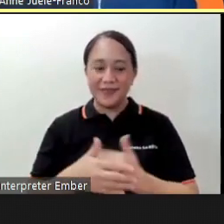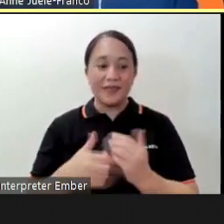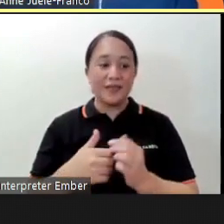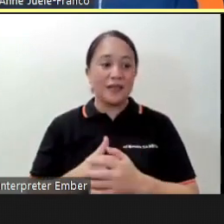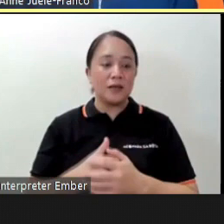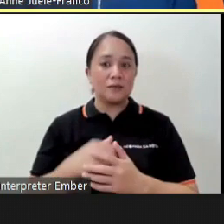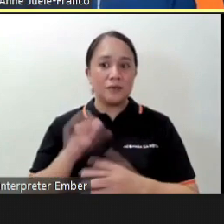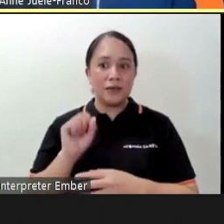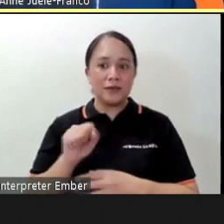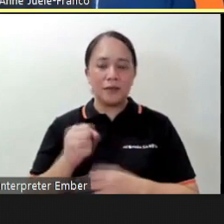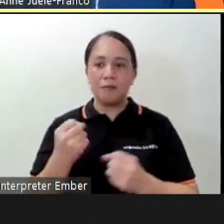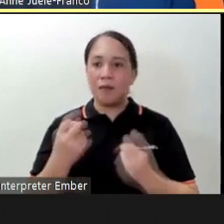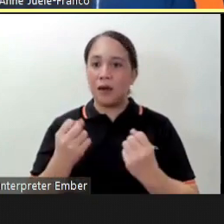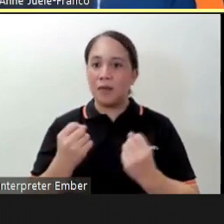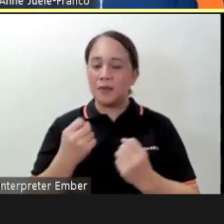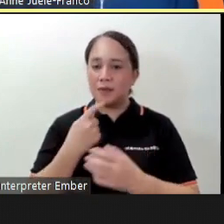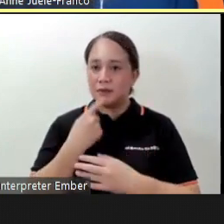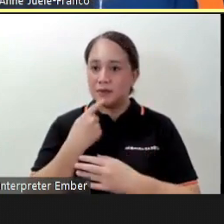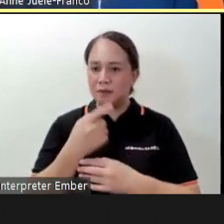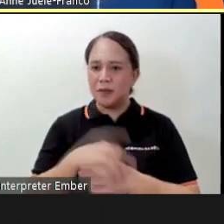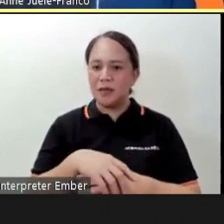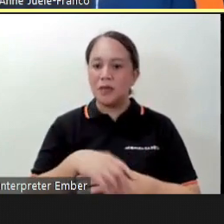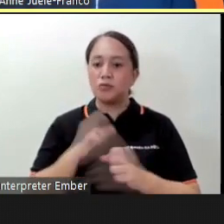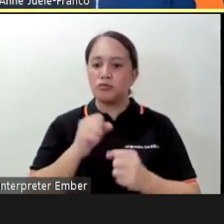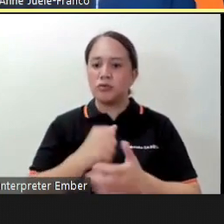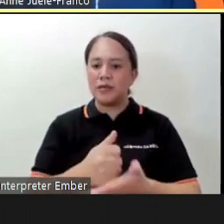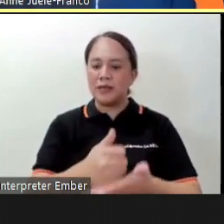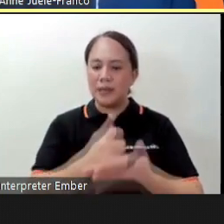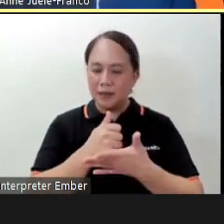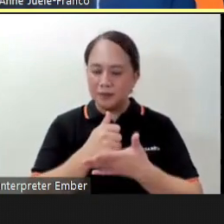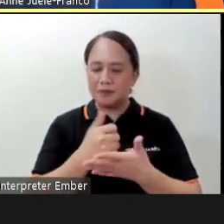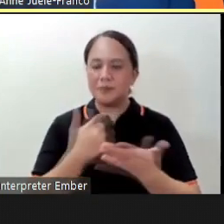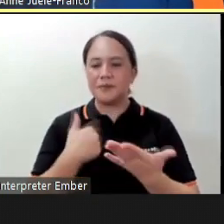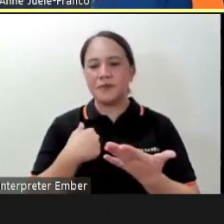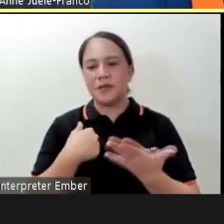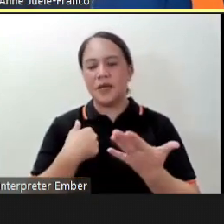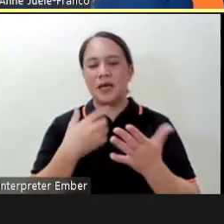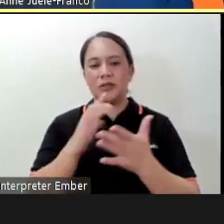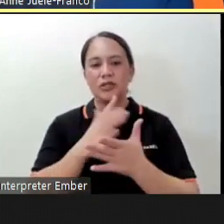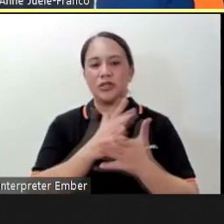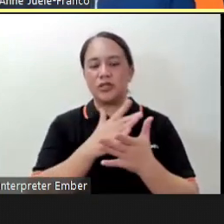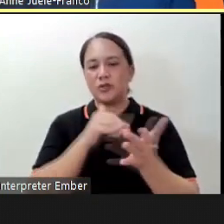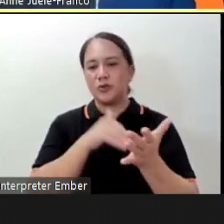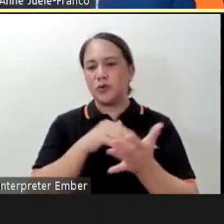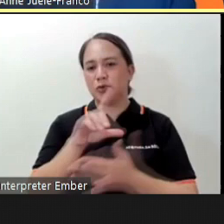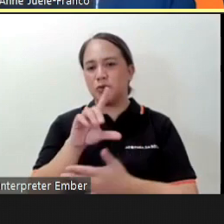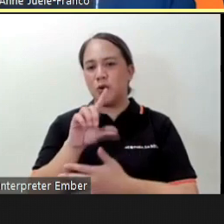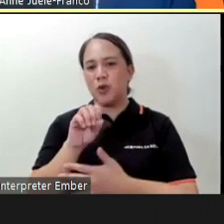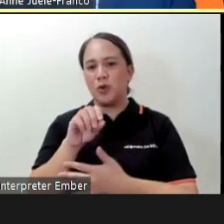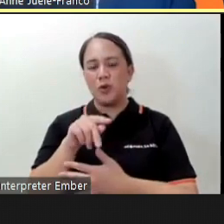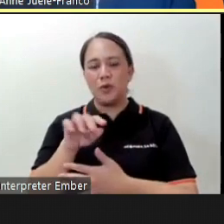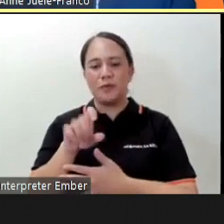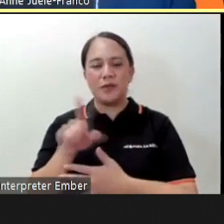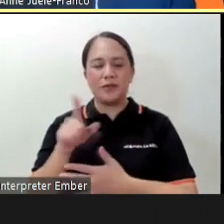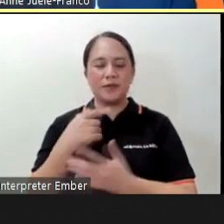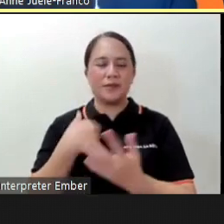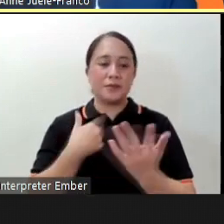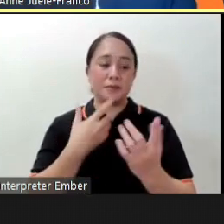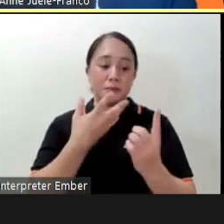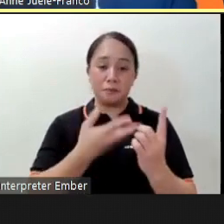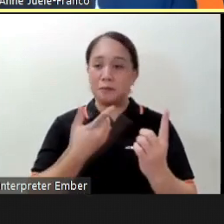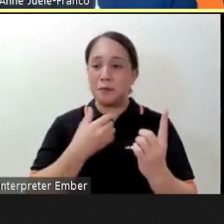marami pa pong magsasabi na very helpful daw yung na share ni Dr. Lopez na meditations for us